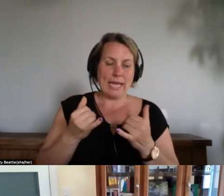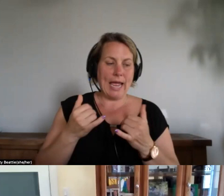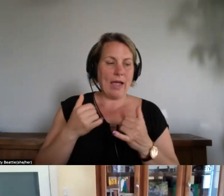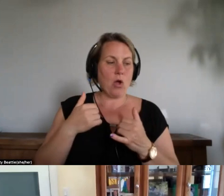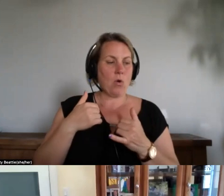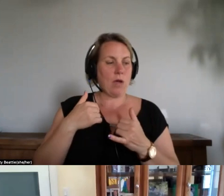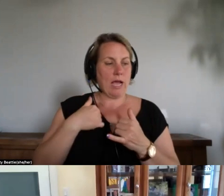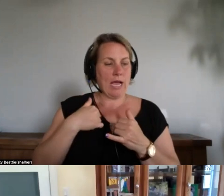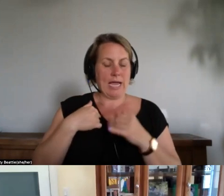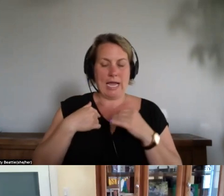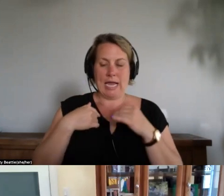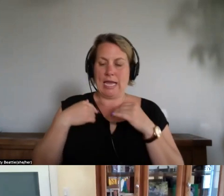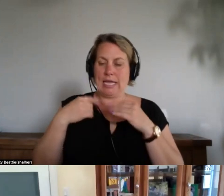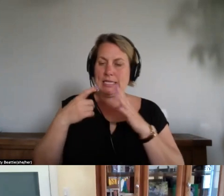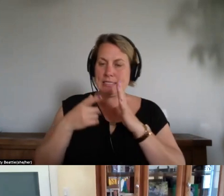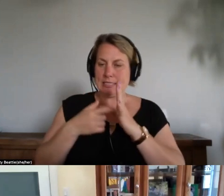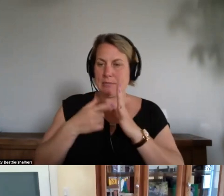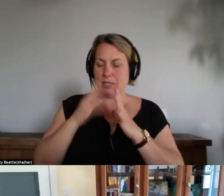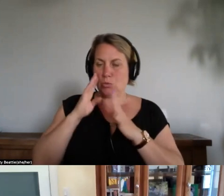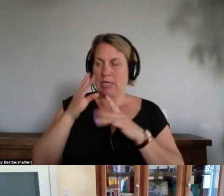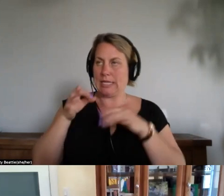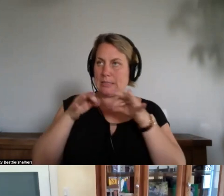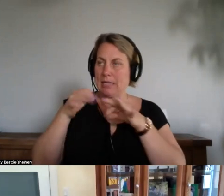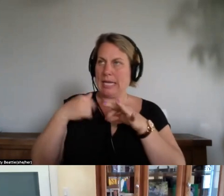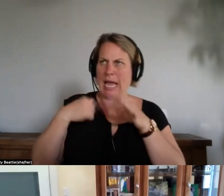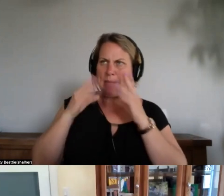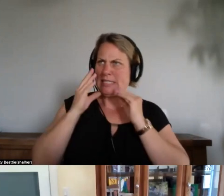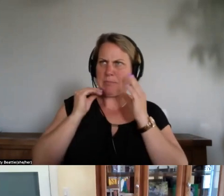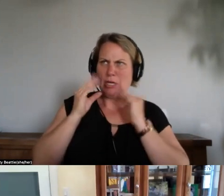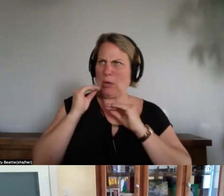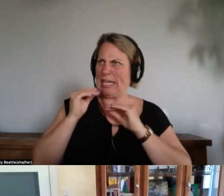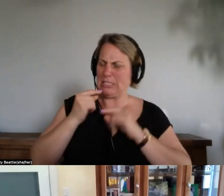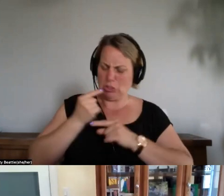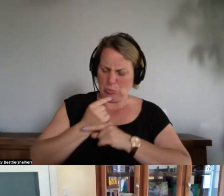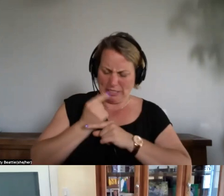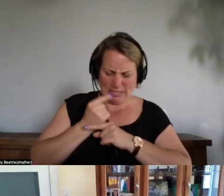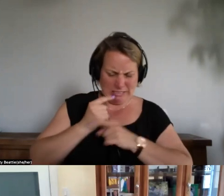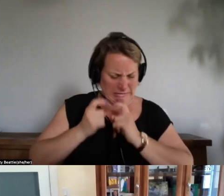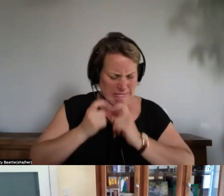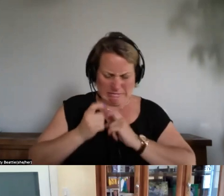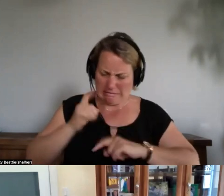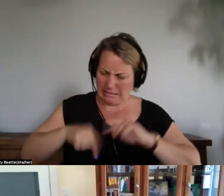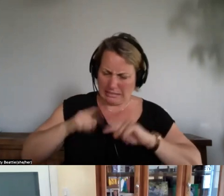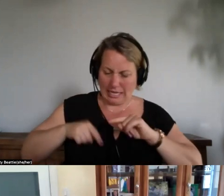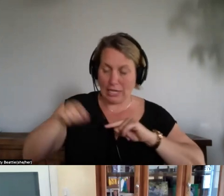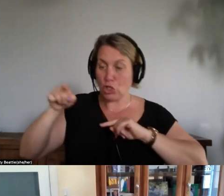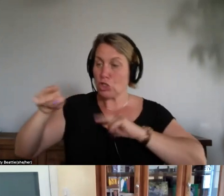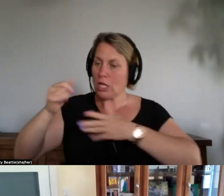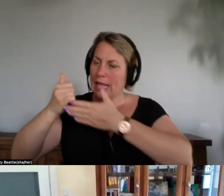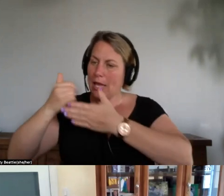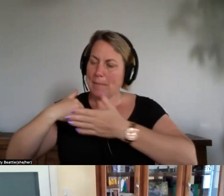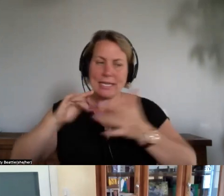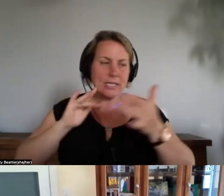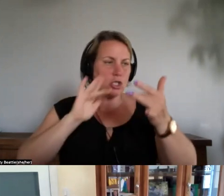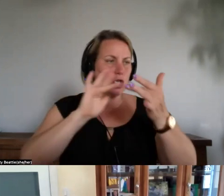she can put me in touch with somebody uh cindy shrigley actually who knows about the the brain